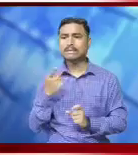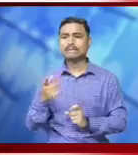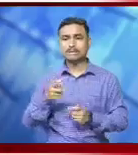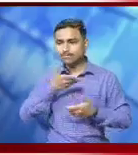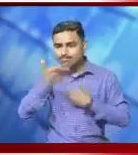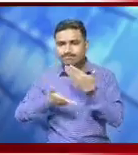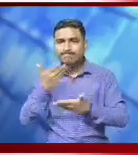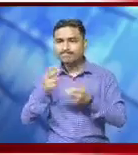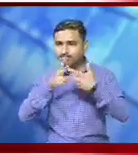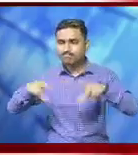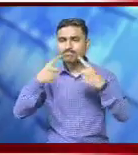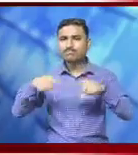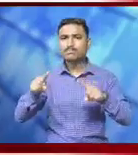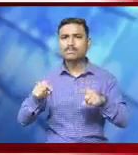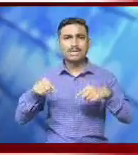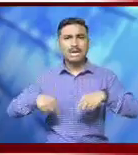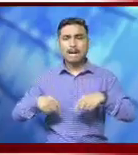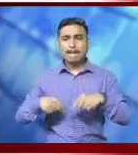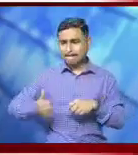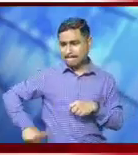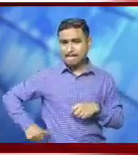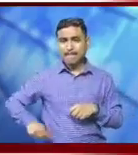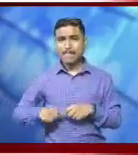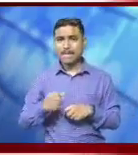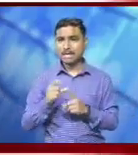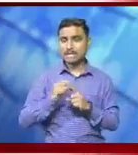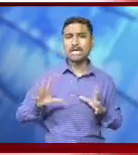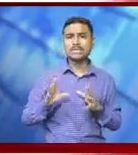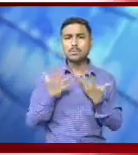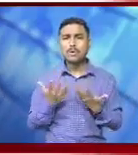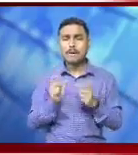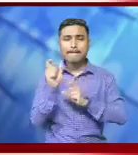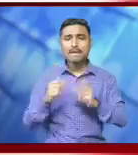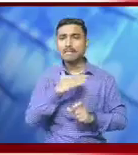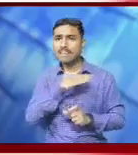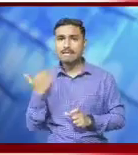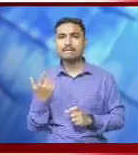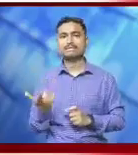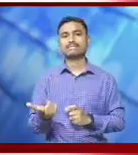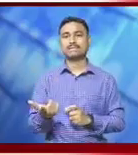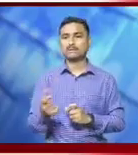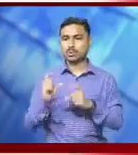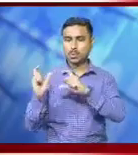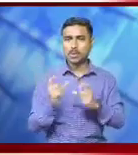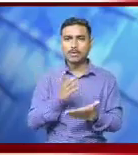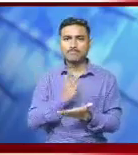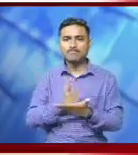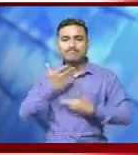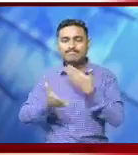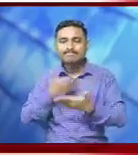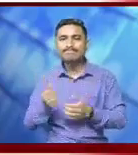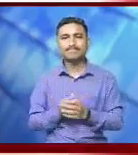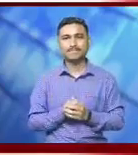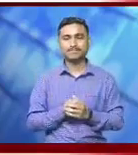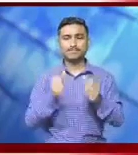and various measures and precautions to be taken during this disease. Sri Pradhan, during his address,